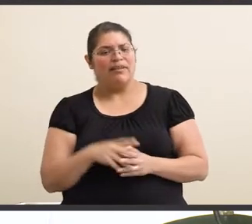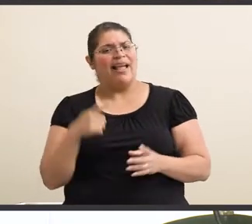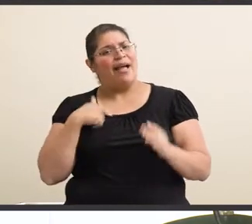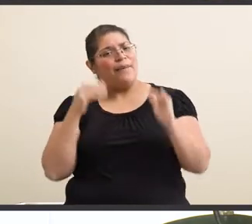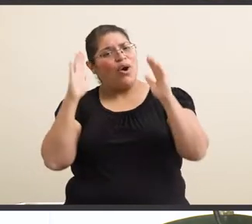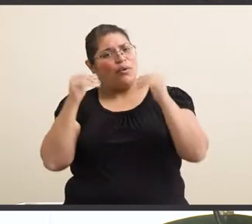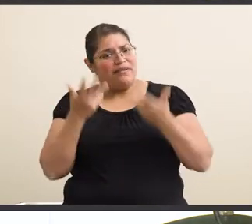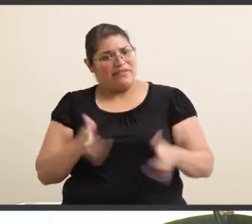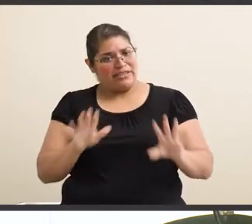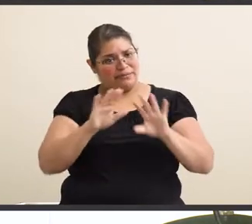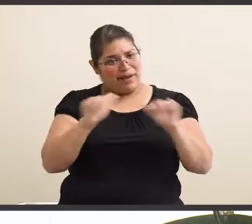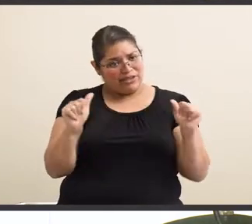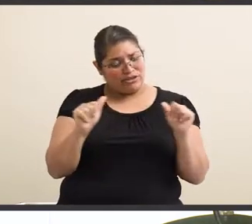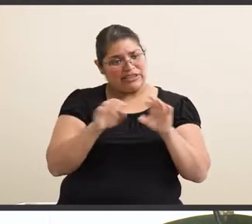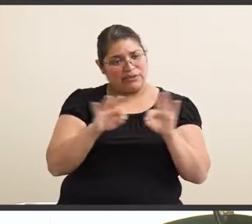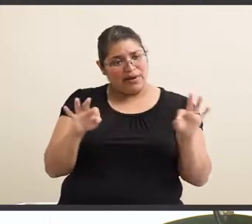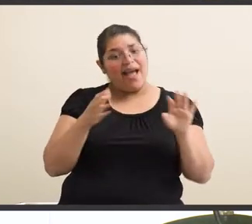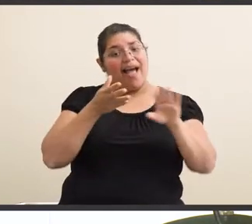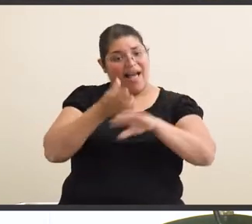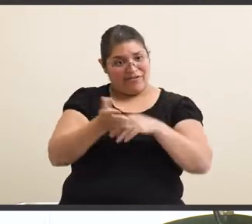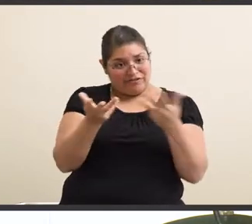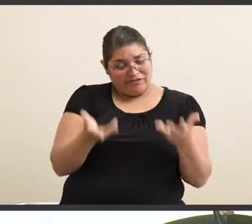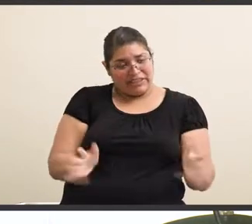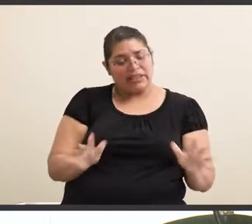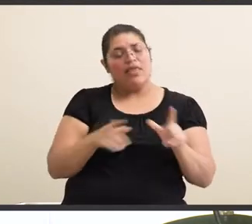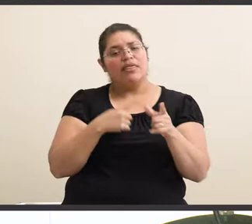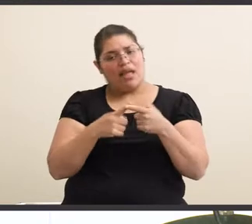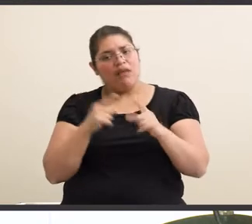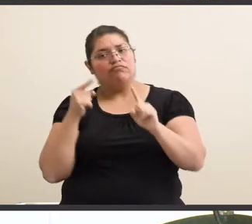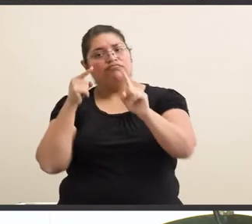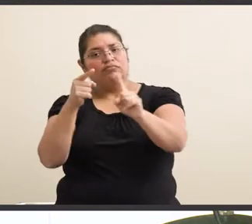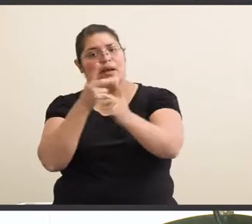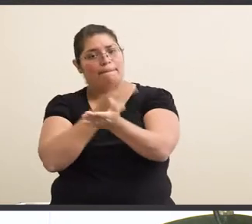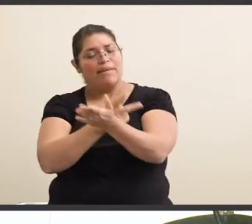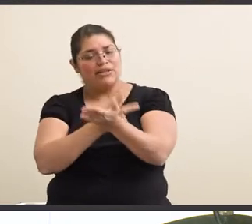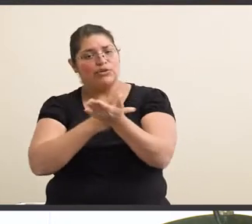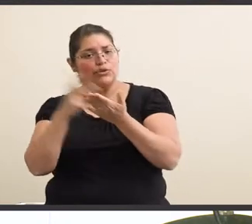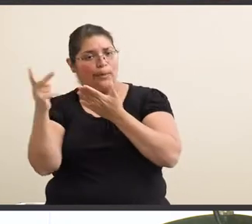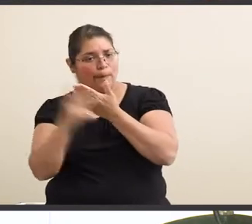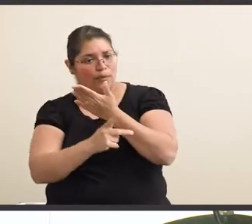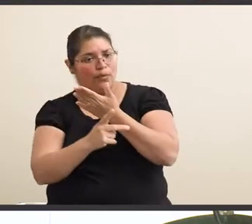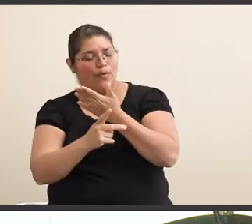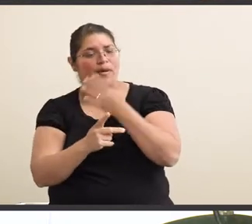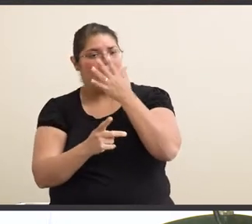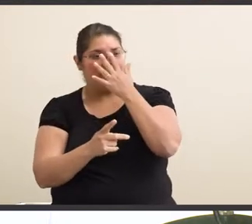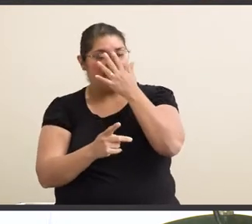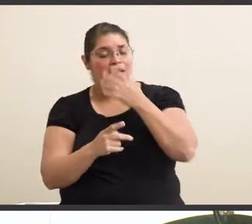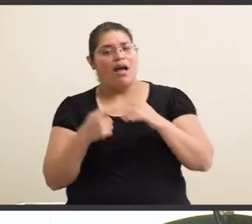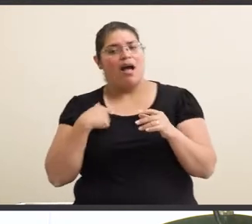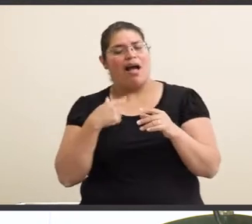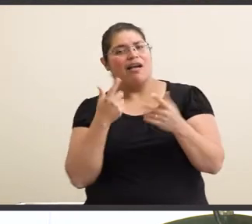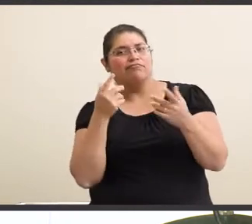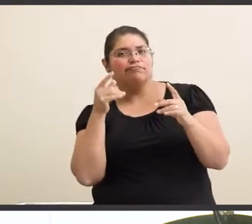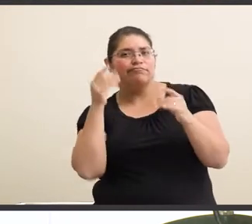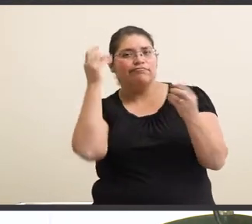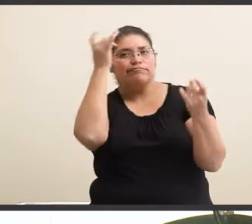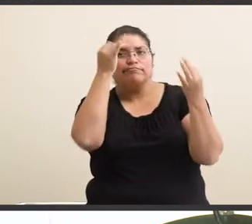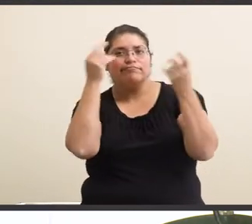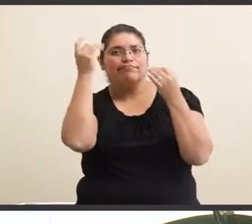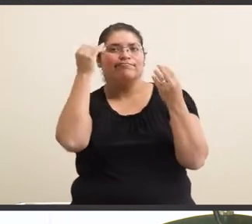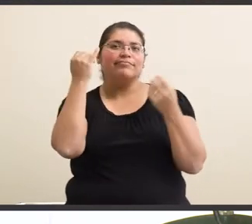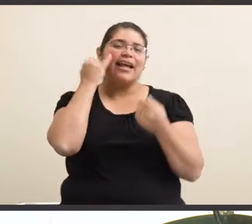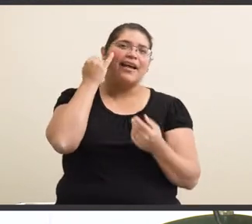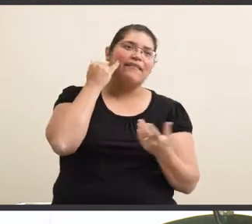I'm hoping to finish my bachelor's degree. And after I finish my bachelor's degree, I do want to pursue a master's program. I'm contemplating if I want to